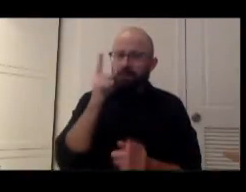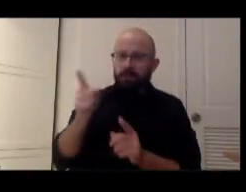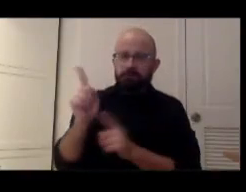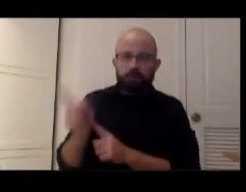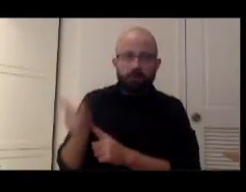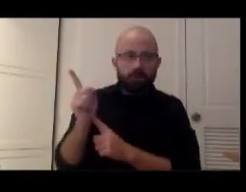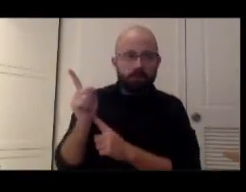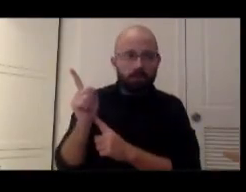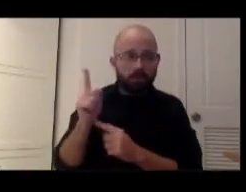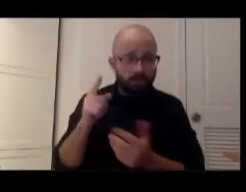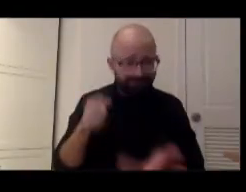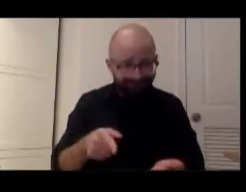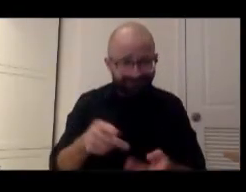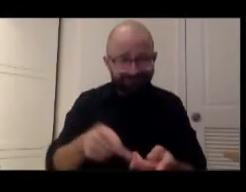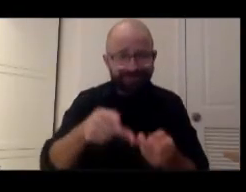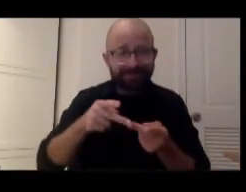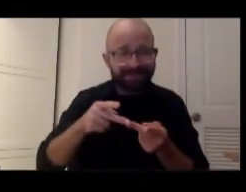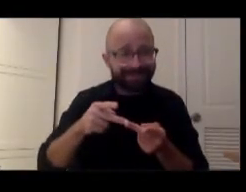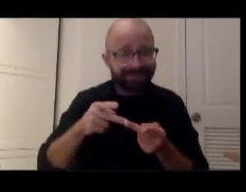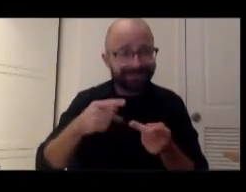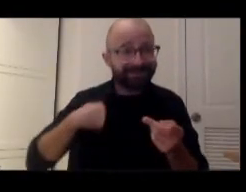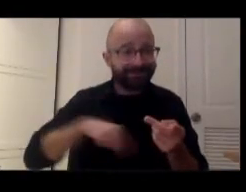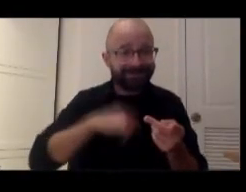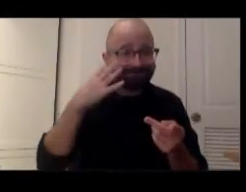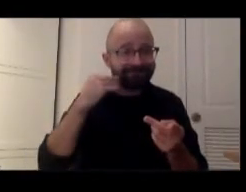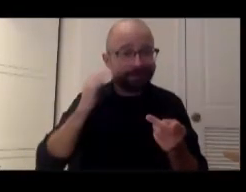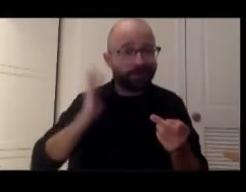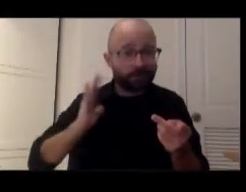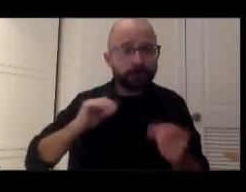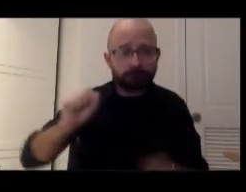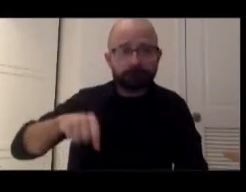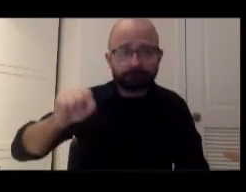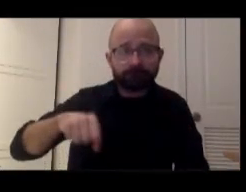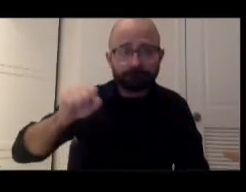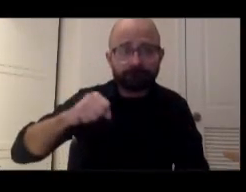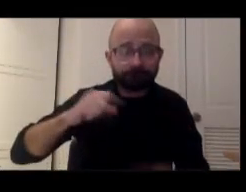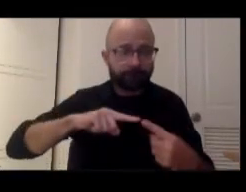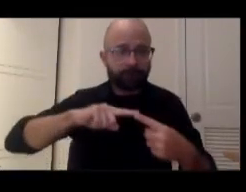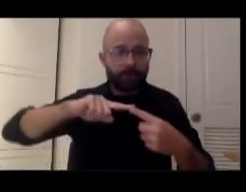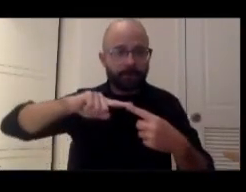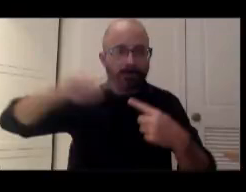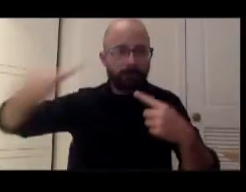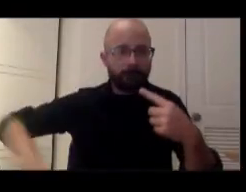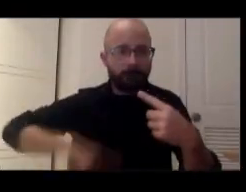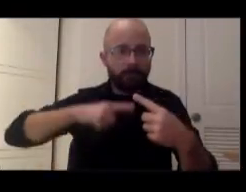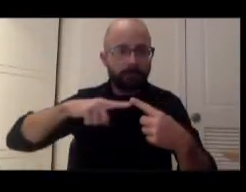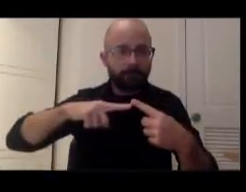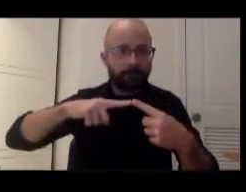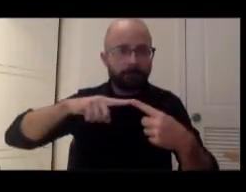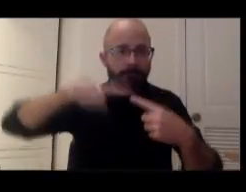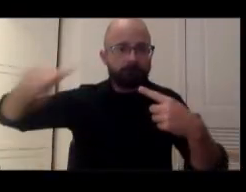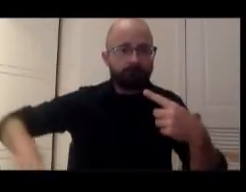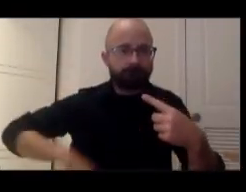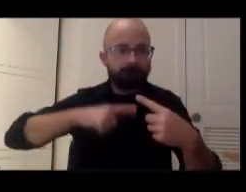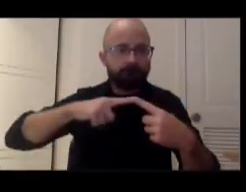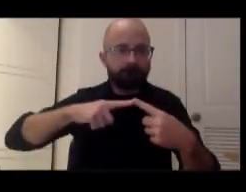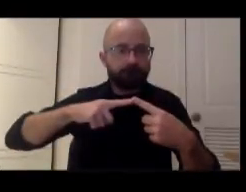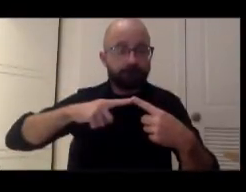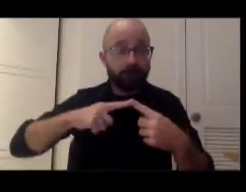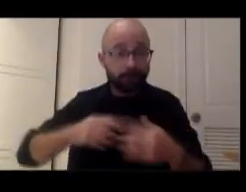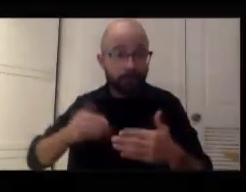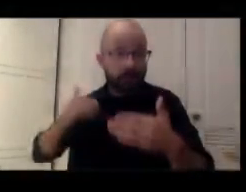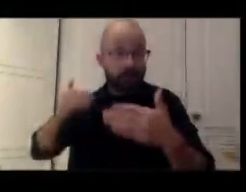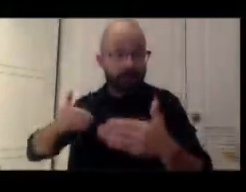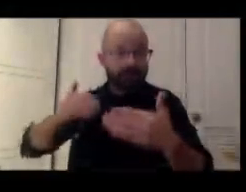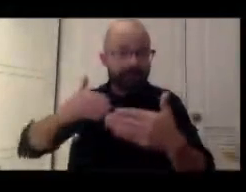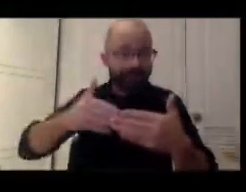is a place that we have been before. This is a cycle, and the sooner we get to understanding that this